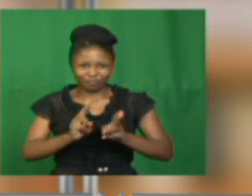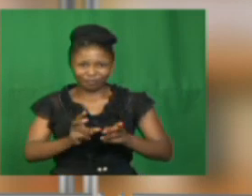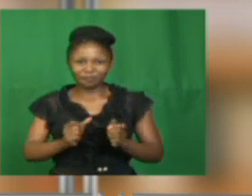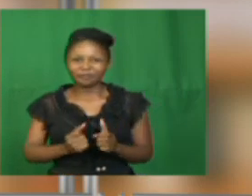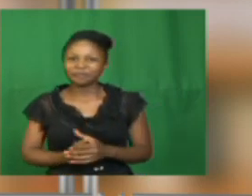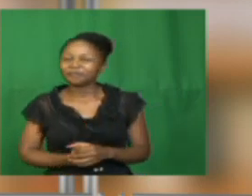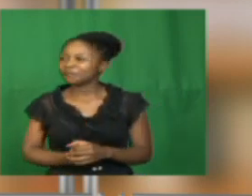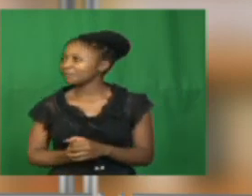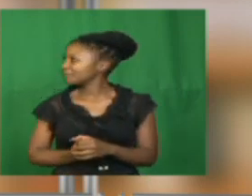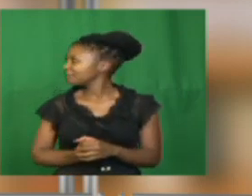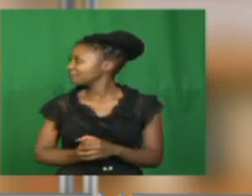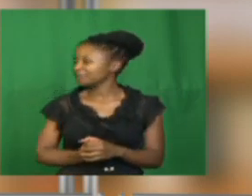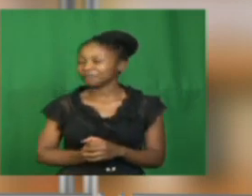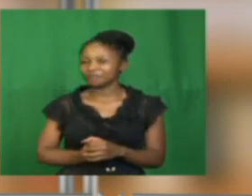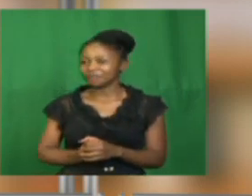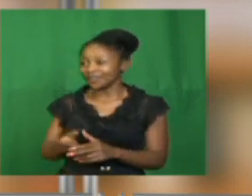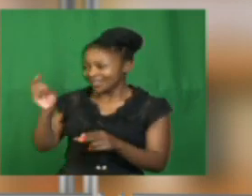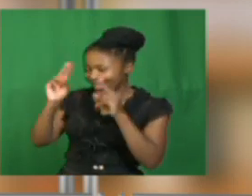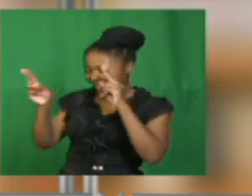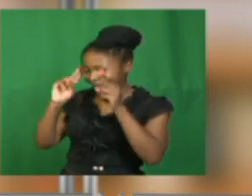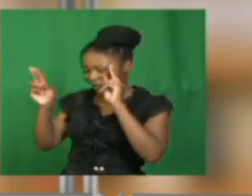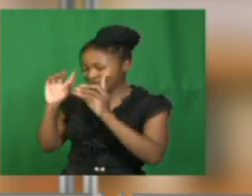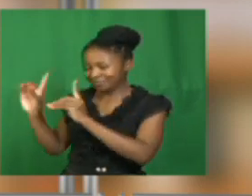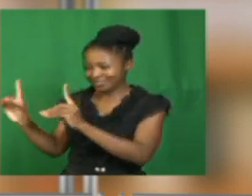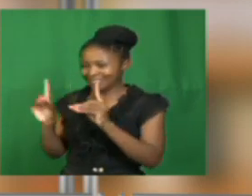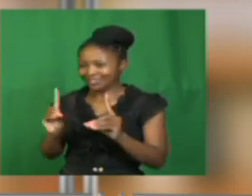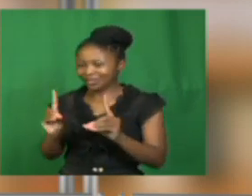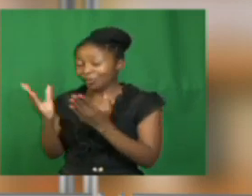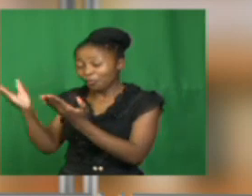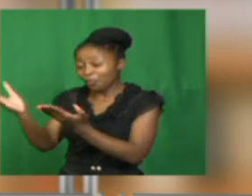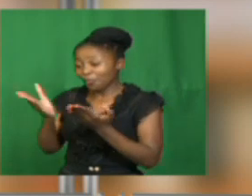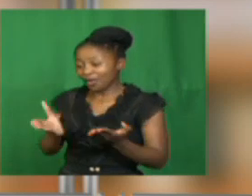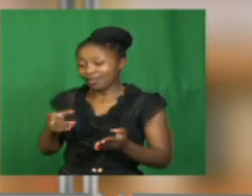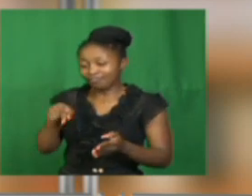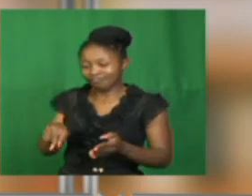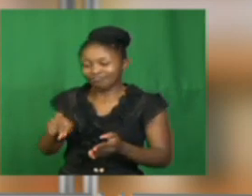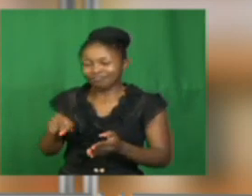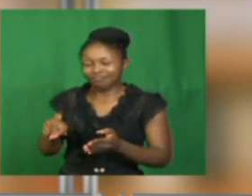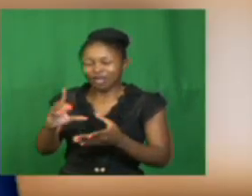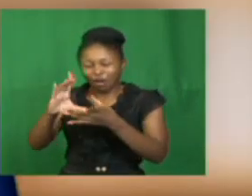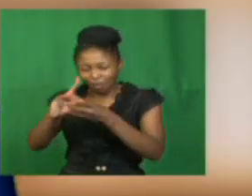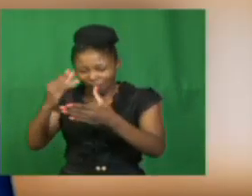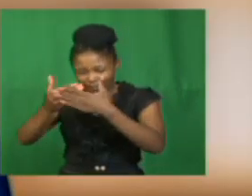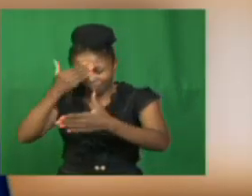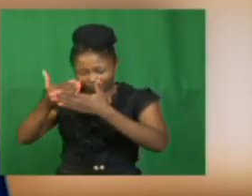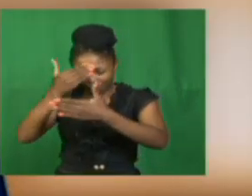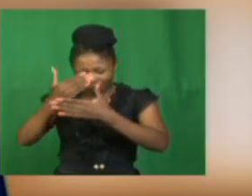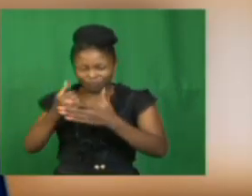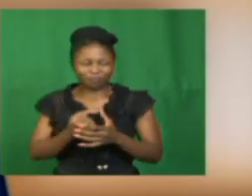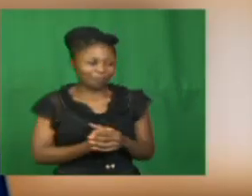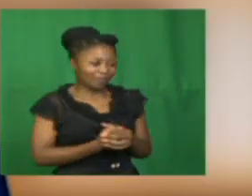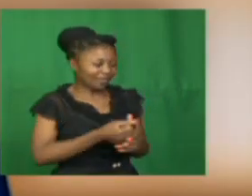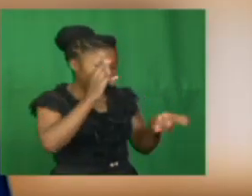Good afternoon and welcome to our tele-education program, home study, Mr. Lamini. Good afternoon,